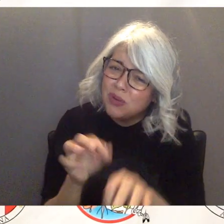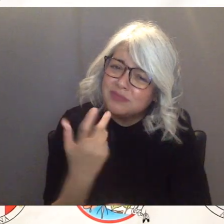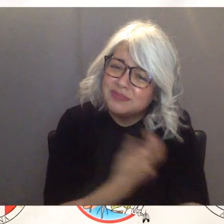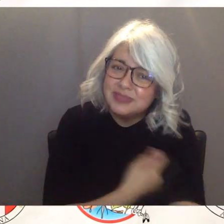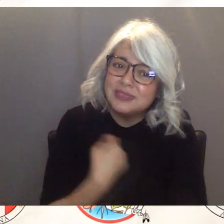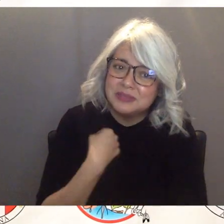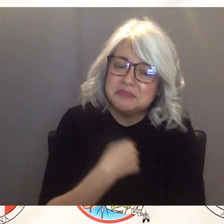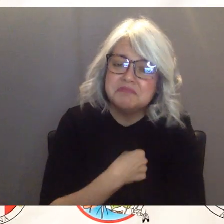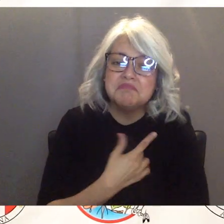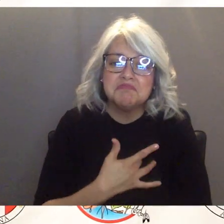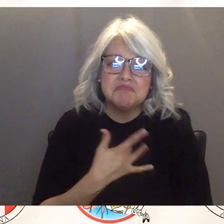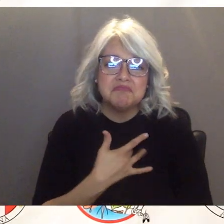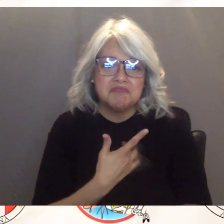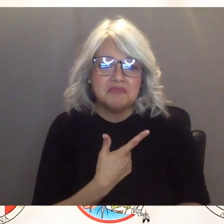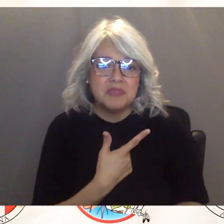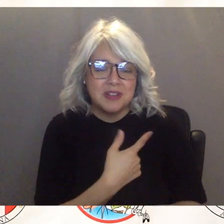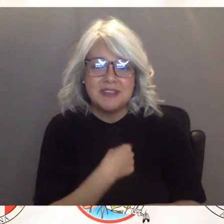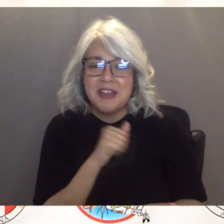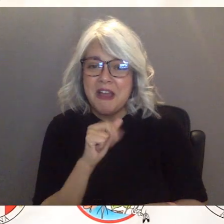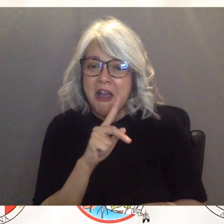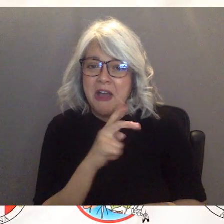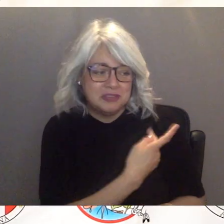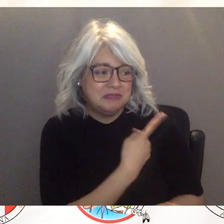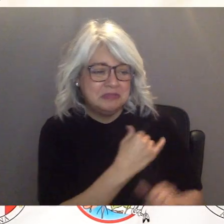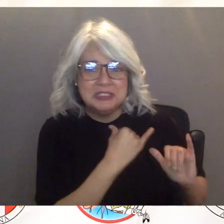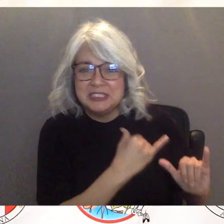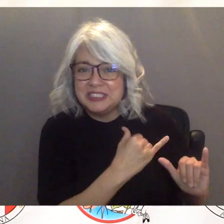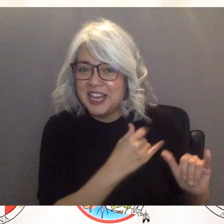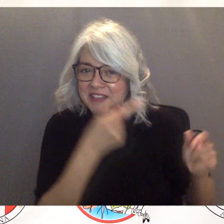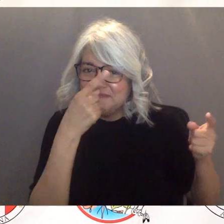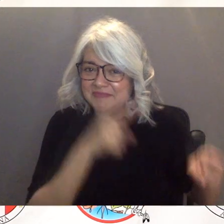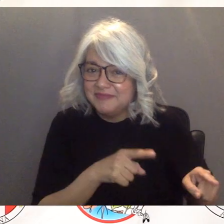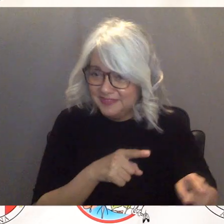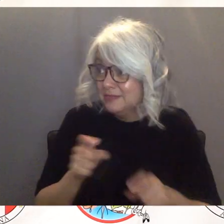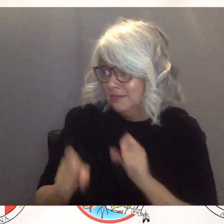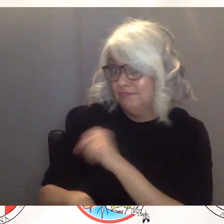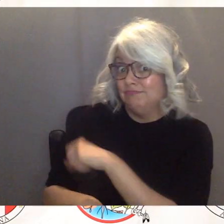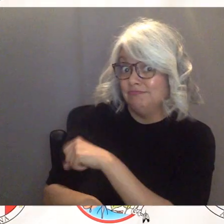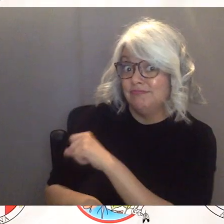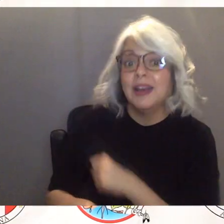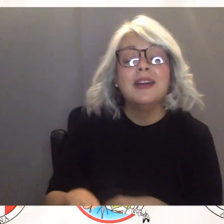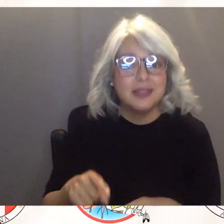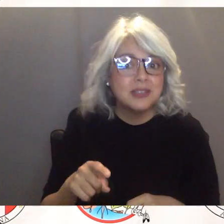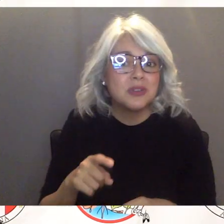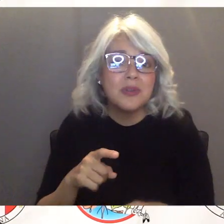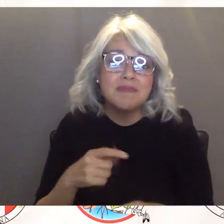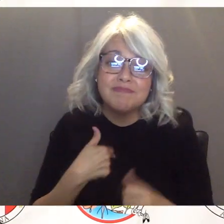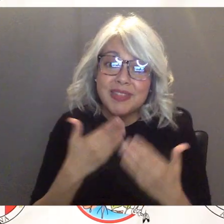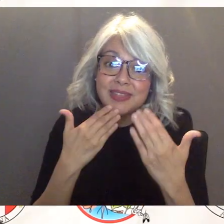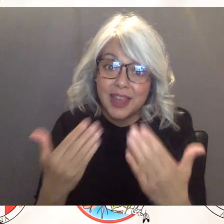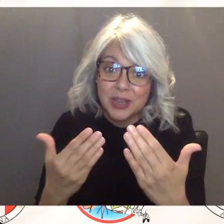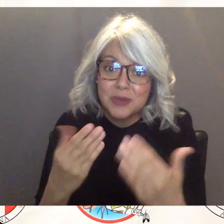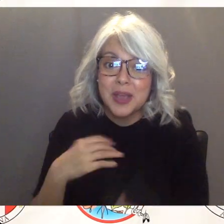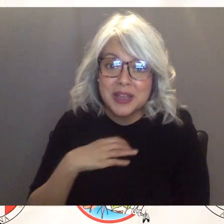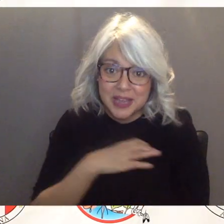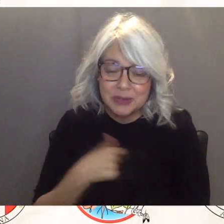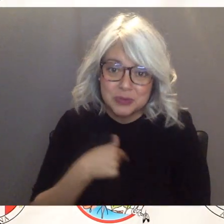same same advice right to this sir take it as soon as possible so with that on my behalf thank you on behalf of the tribal council